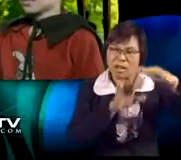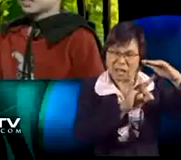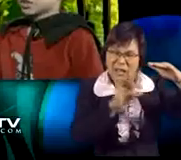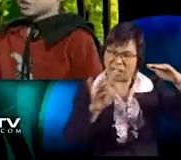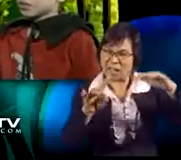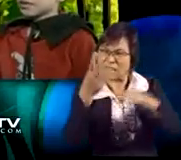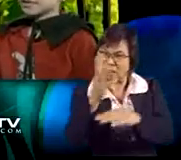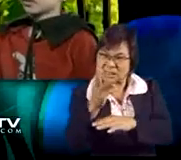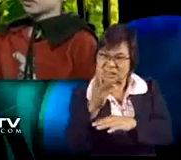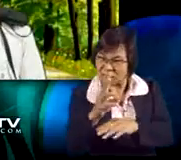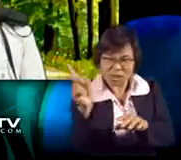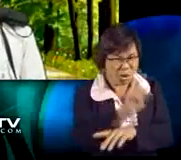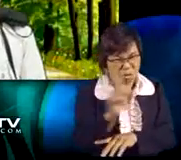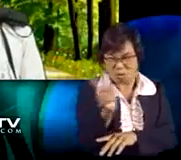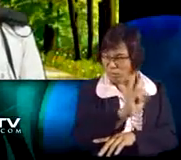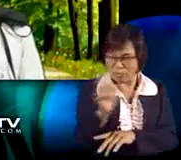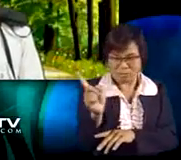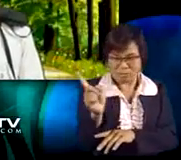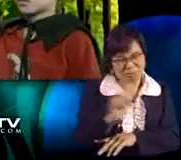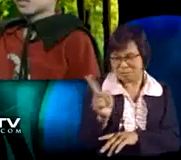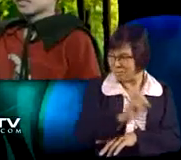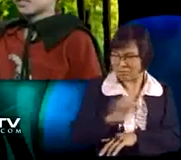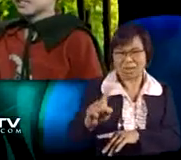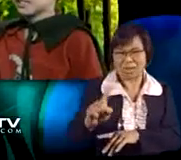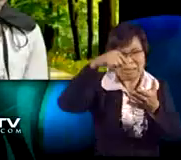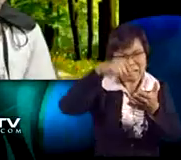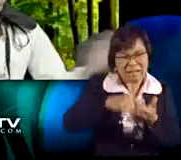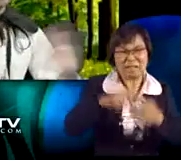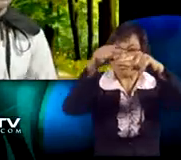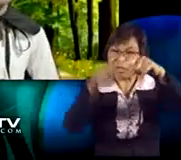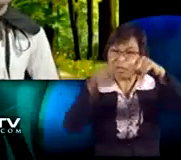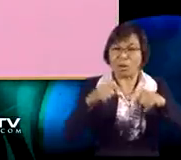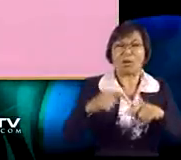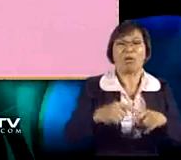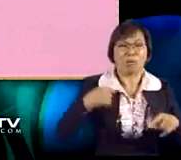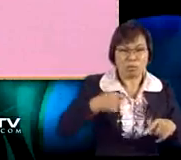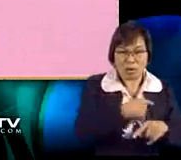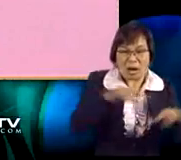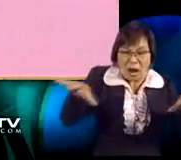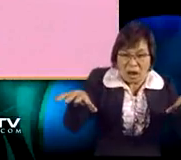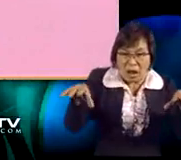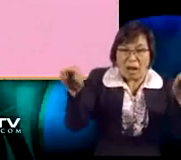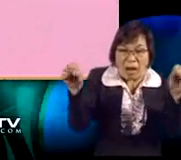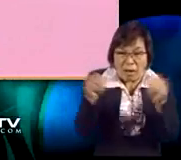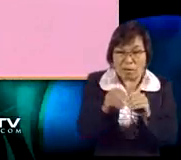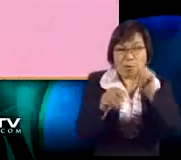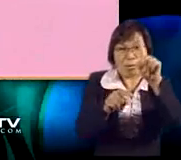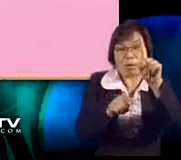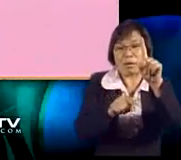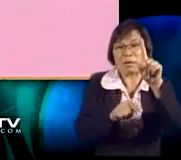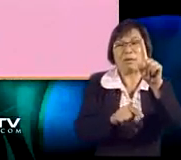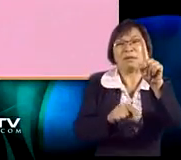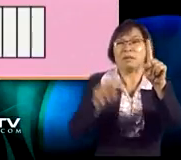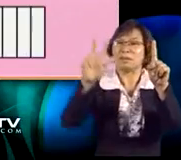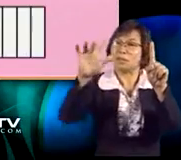Don't we add the denominators together? 8 plus 8 equals 16? No. These are fractions. All